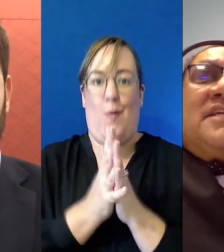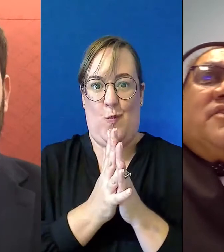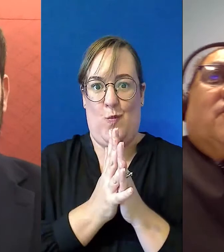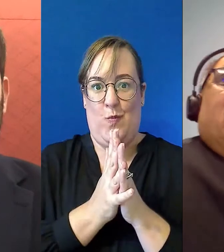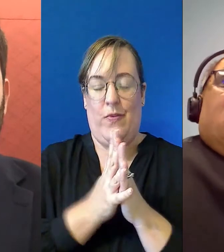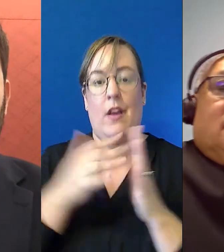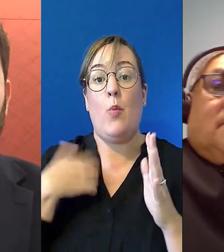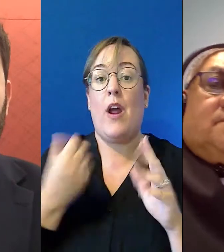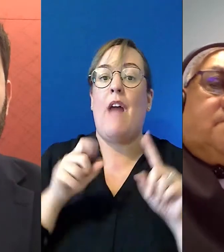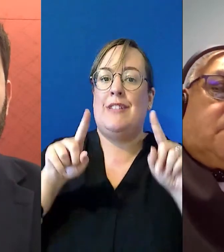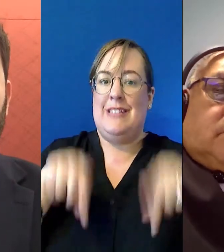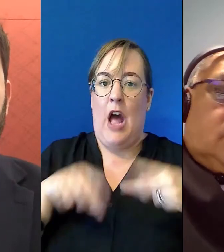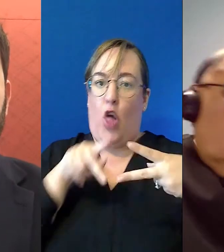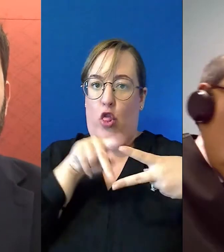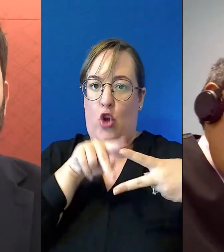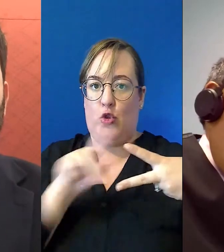started on that.